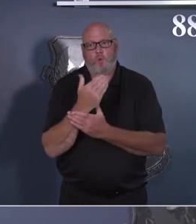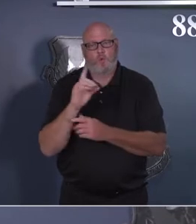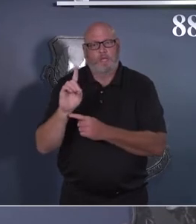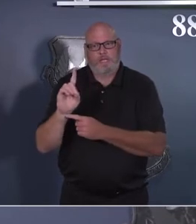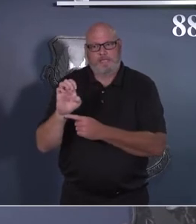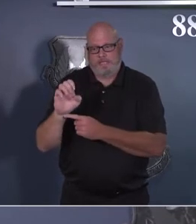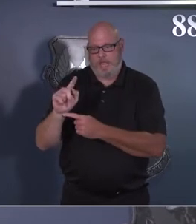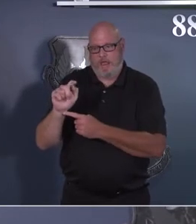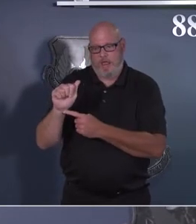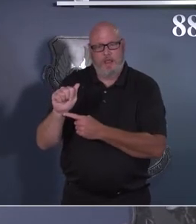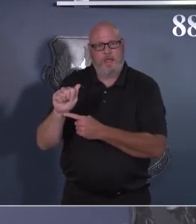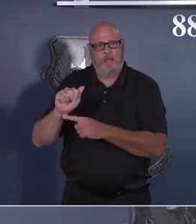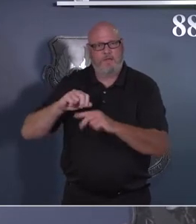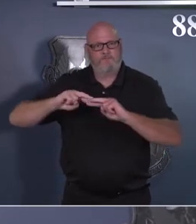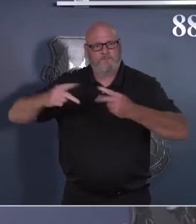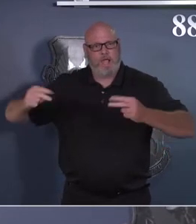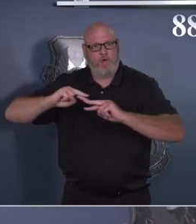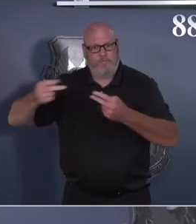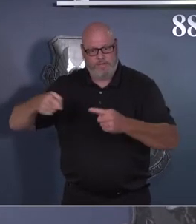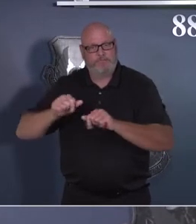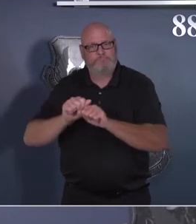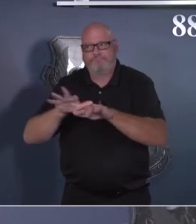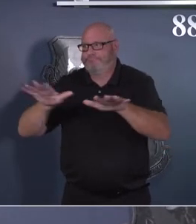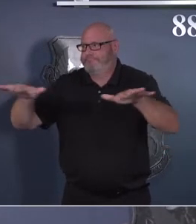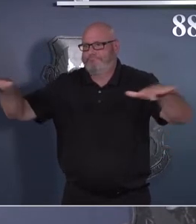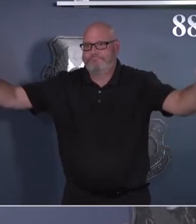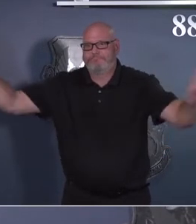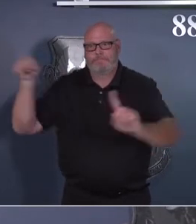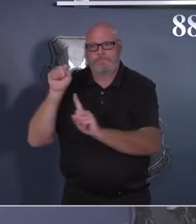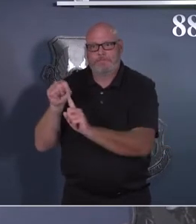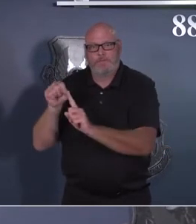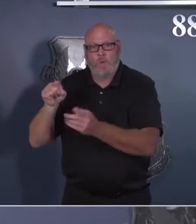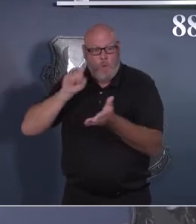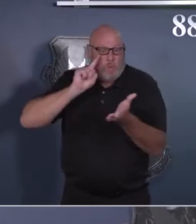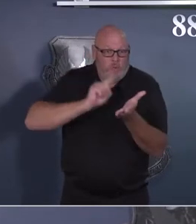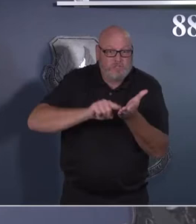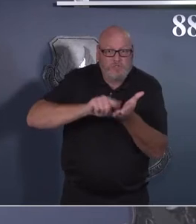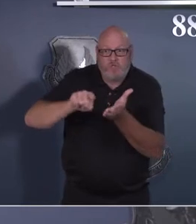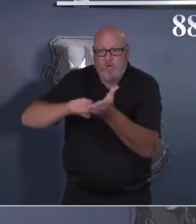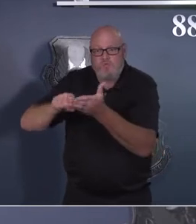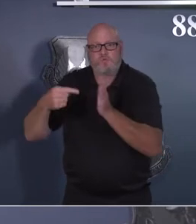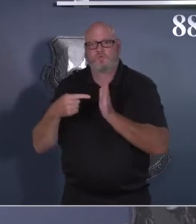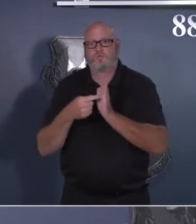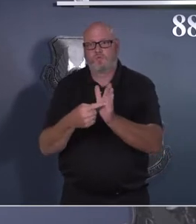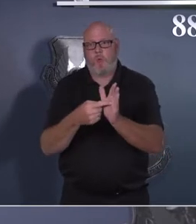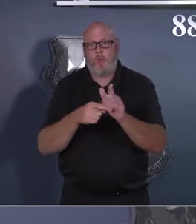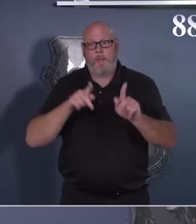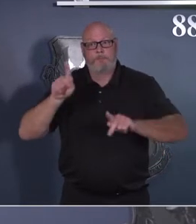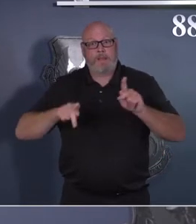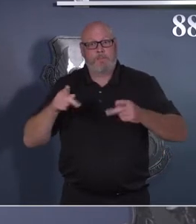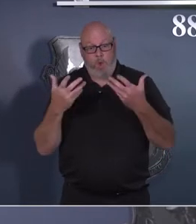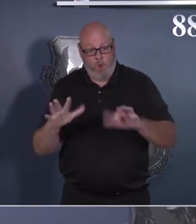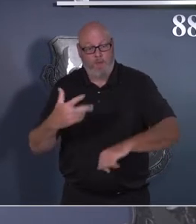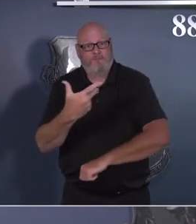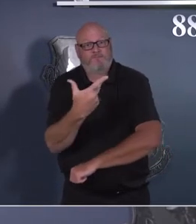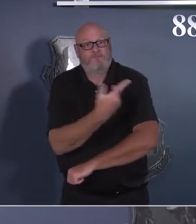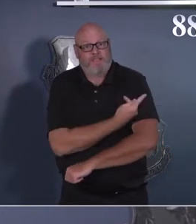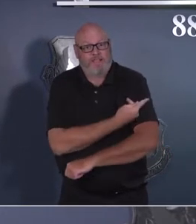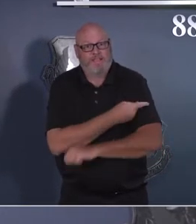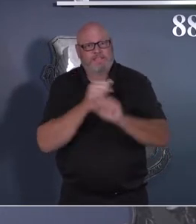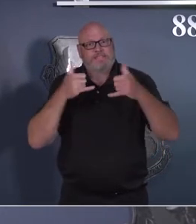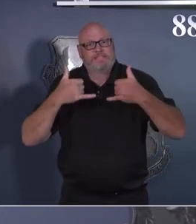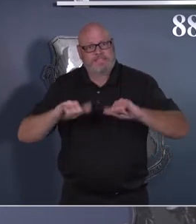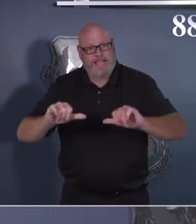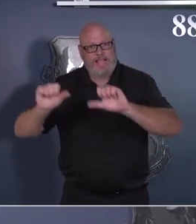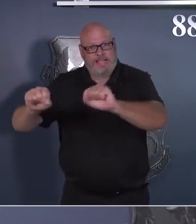proven and shown that the Delta variant is actually transmissible by members that are vaccinated. That was not